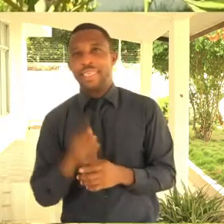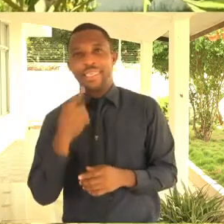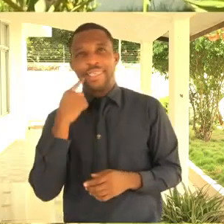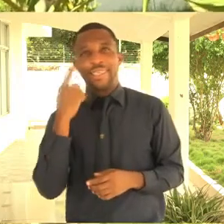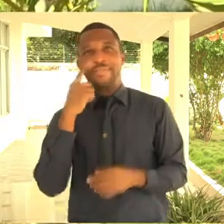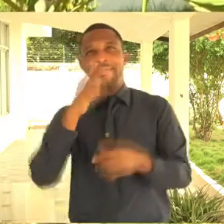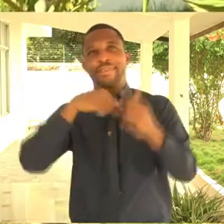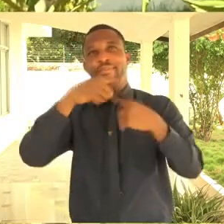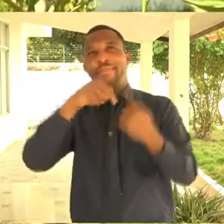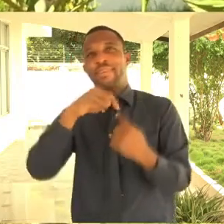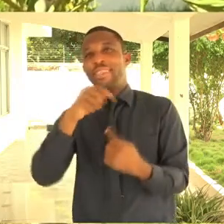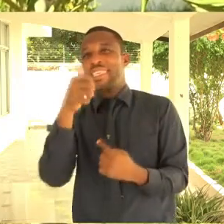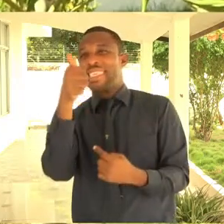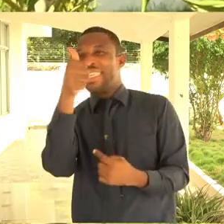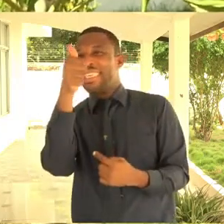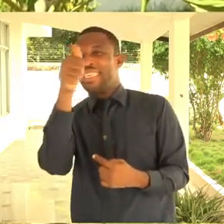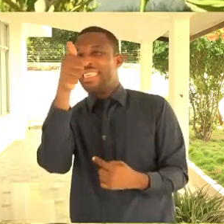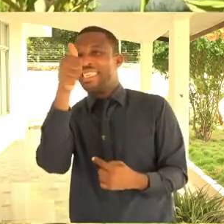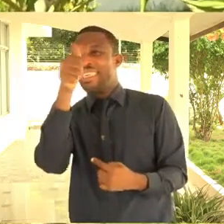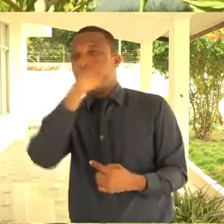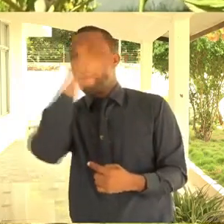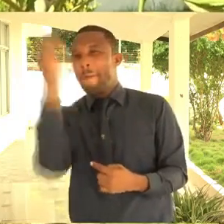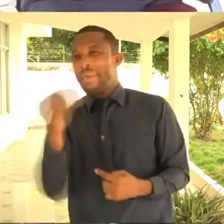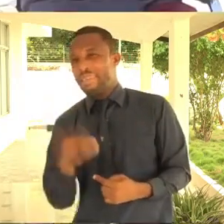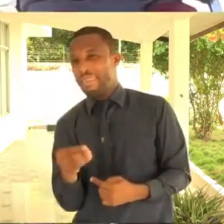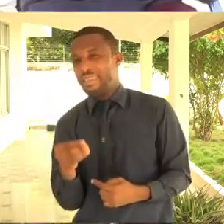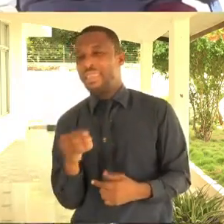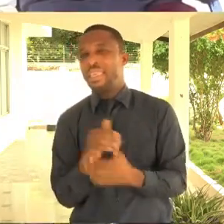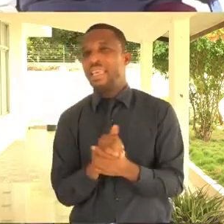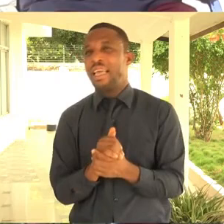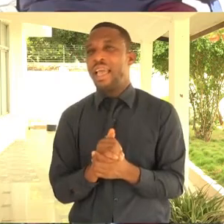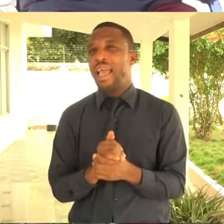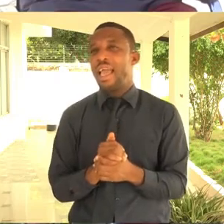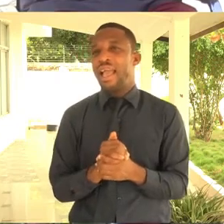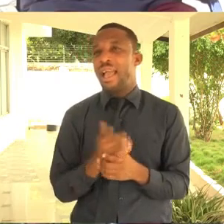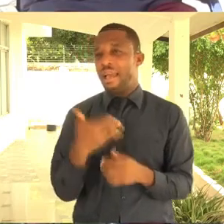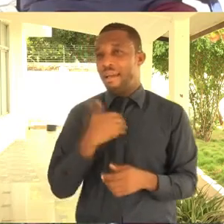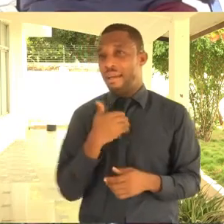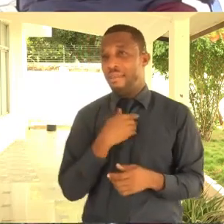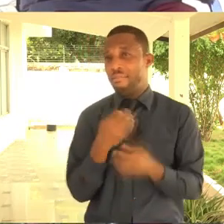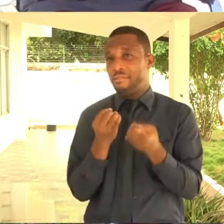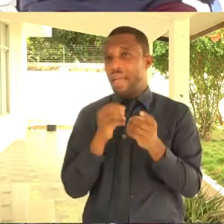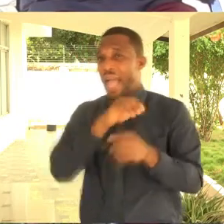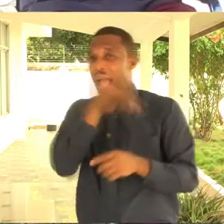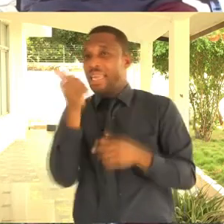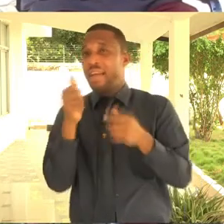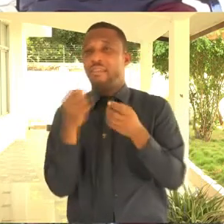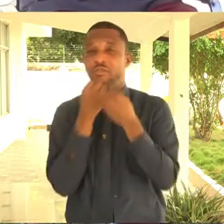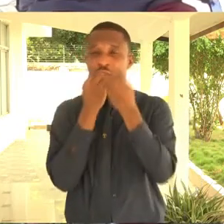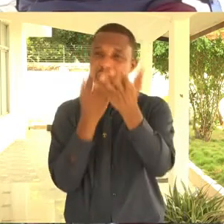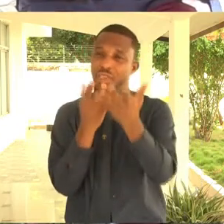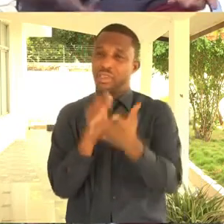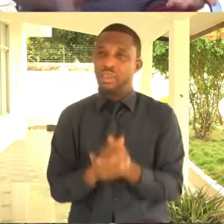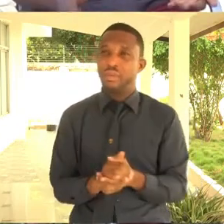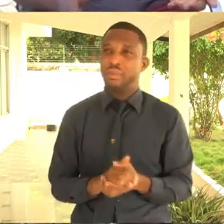in sign language. Whereas only 10% are bilingual. That is why we bring the COVID-19 thing. You see